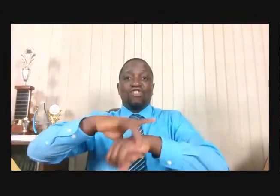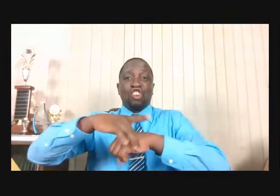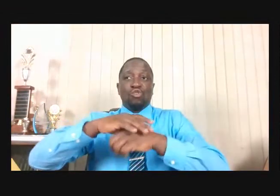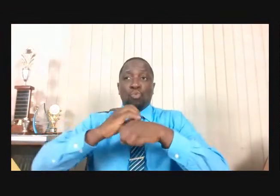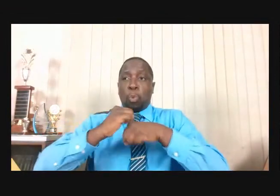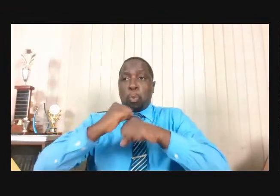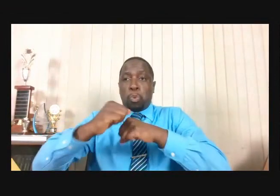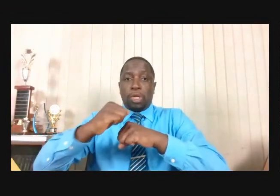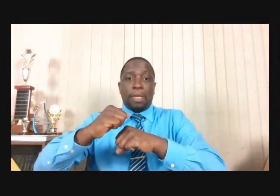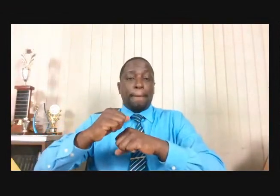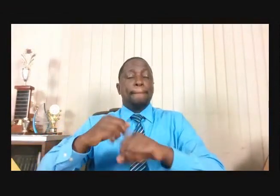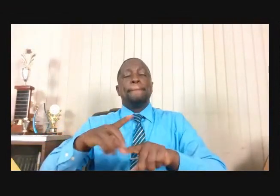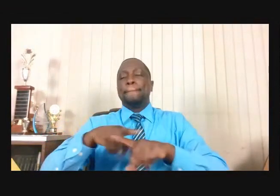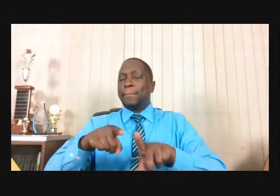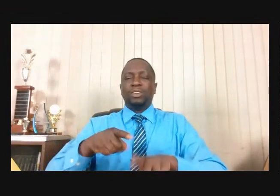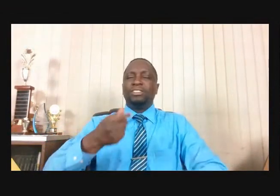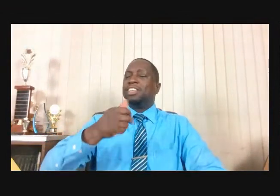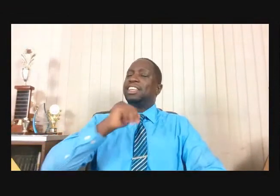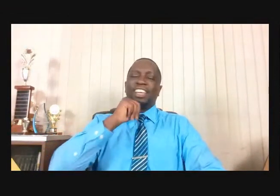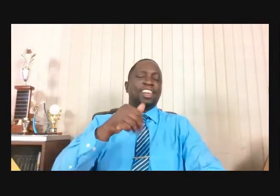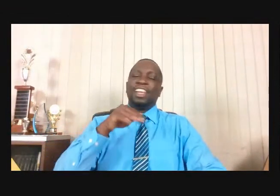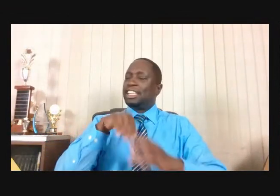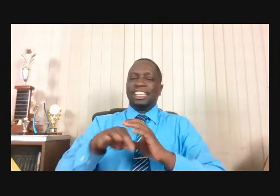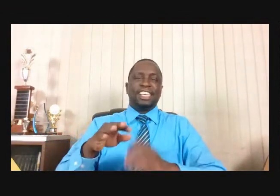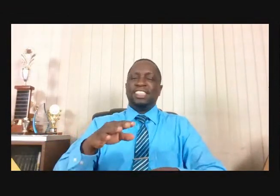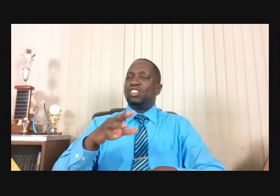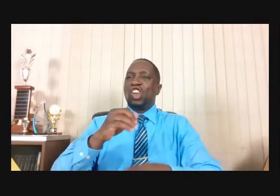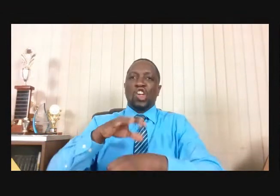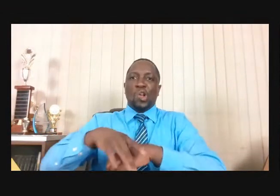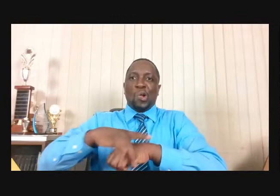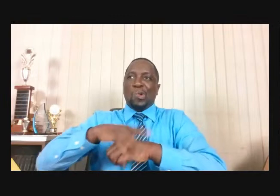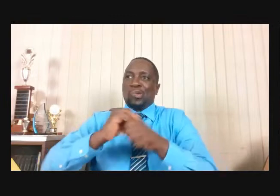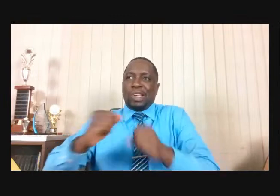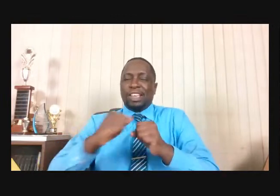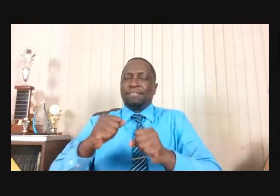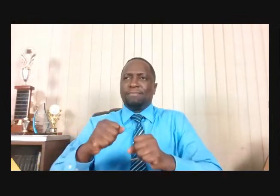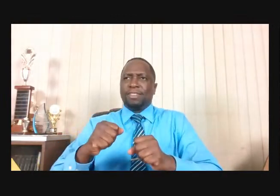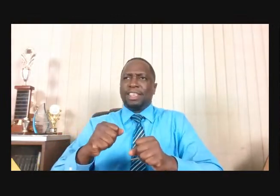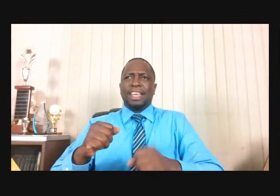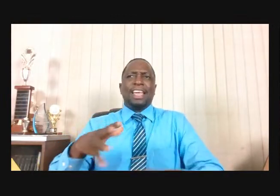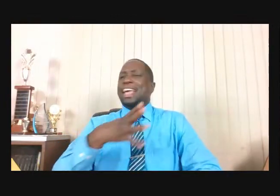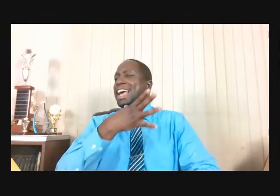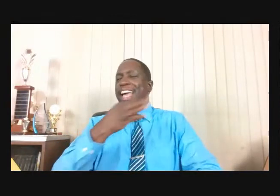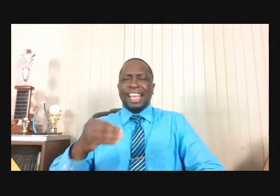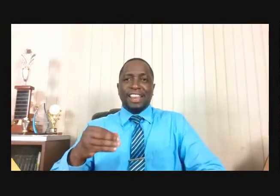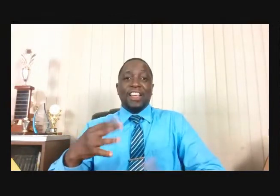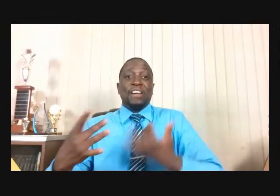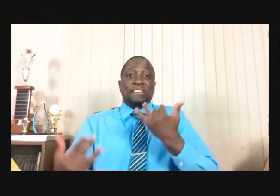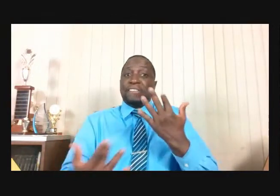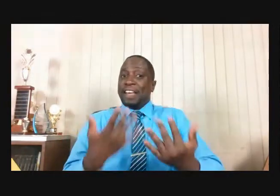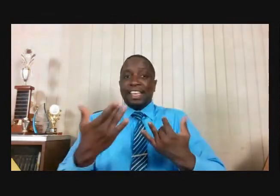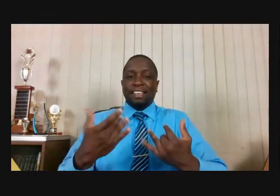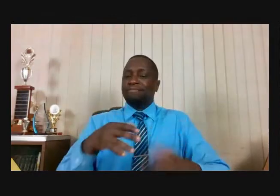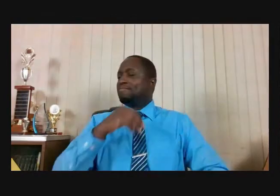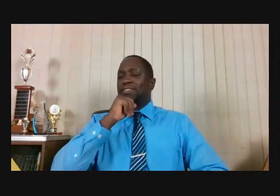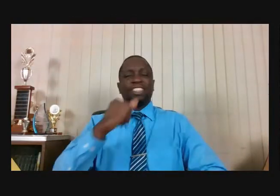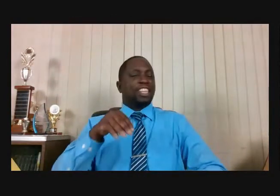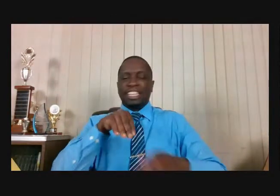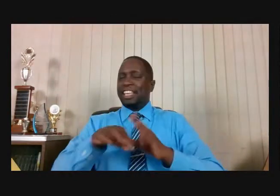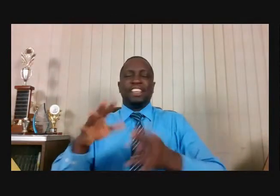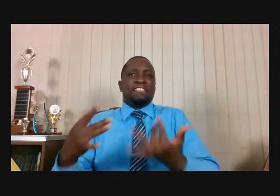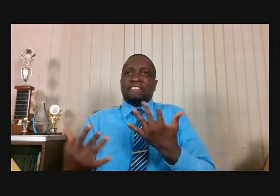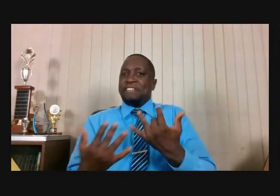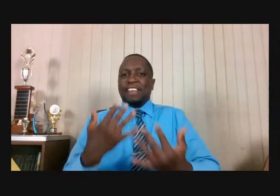allowed a fire to start, but God was not in the fire. And then